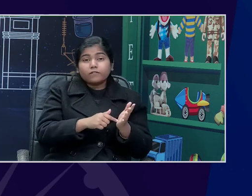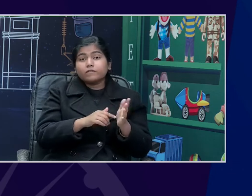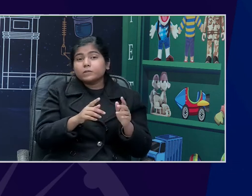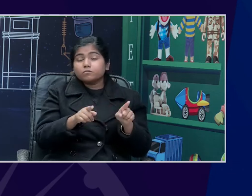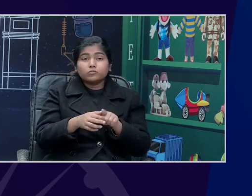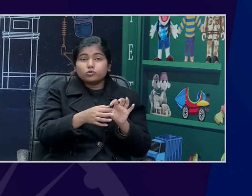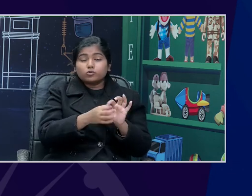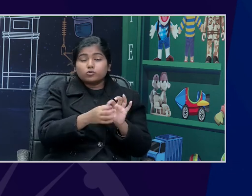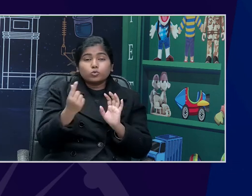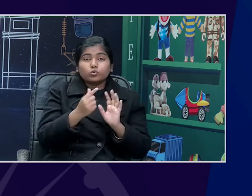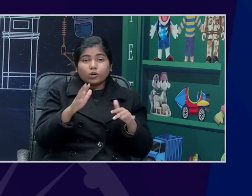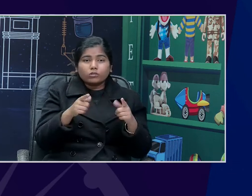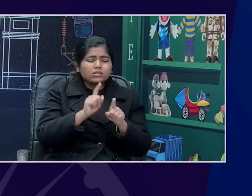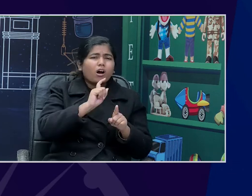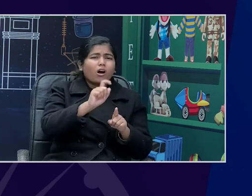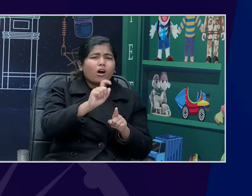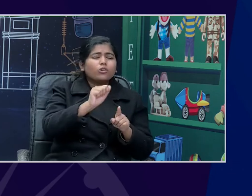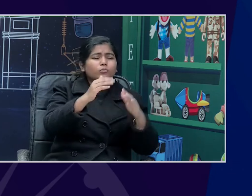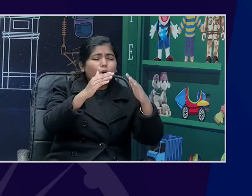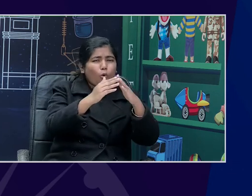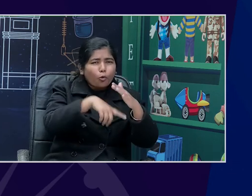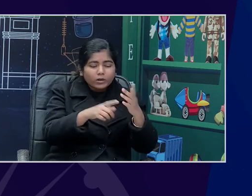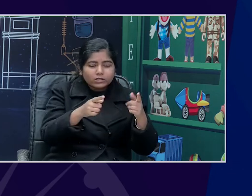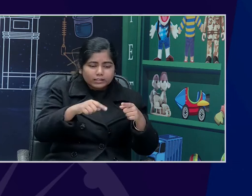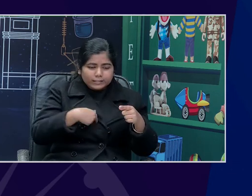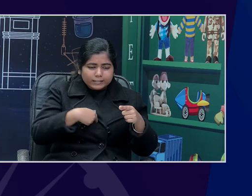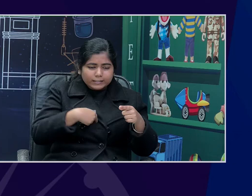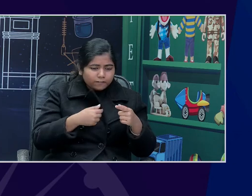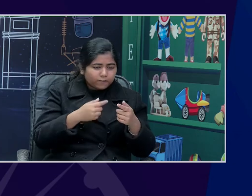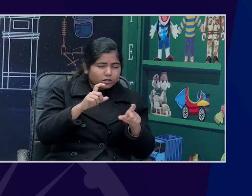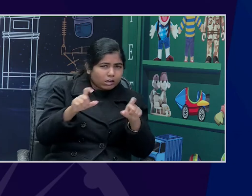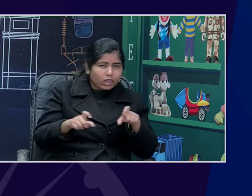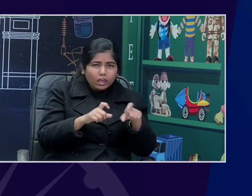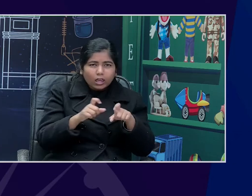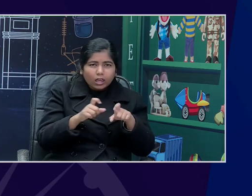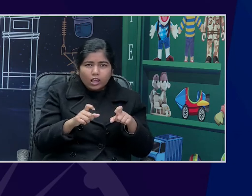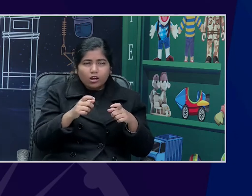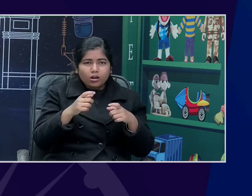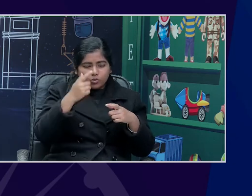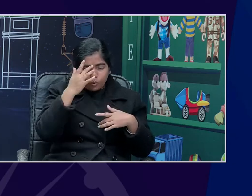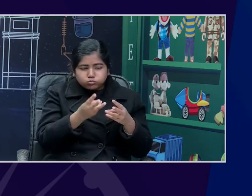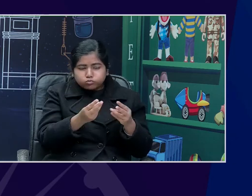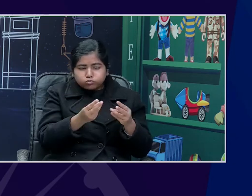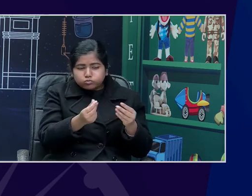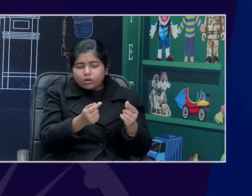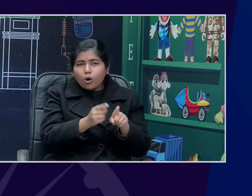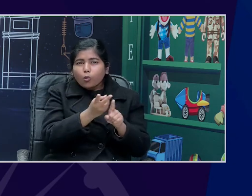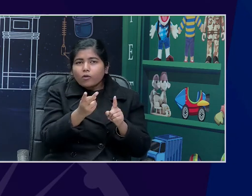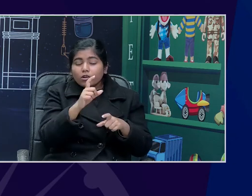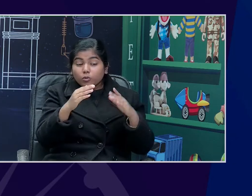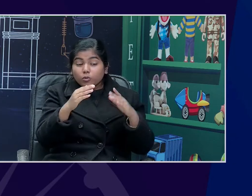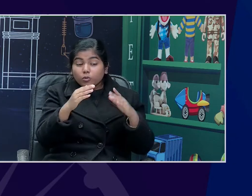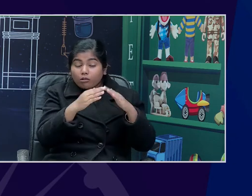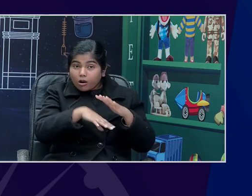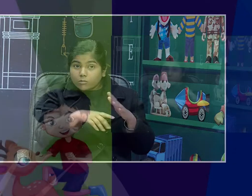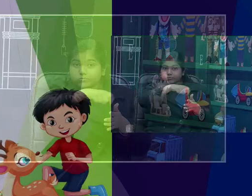what do you know about home remedies, you know, what are home remedies and particularly what can be a home remedy for a person